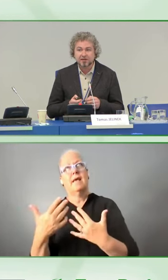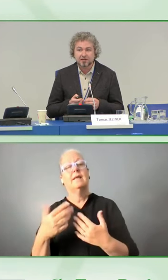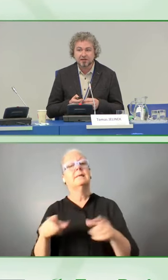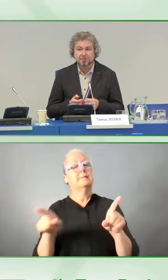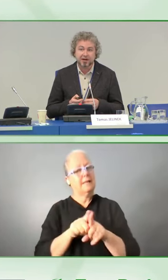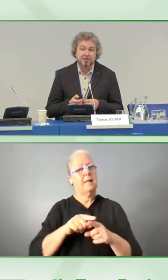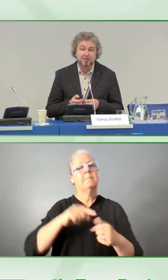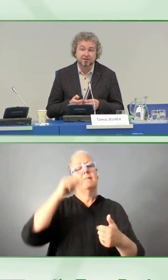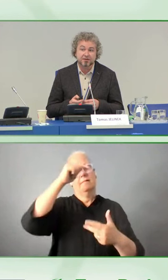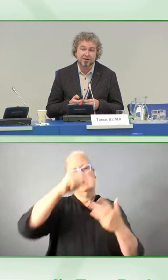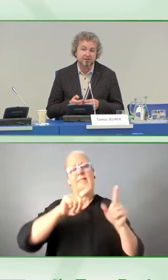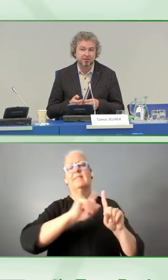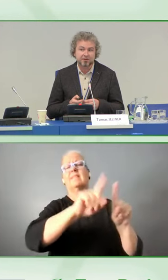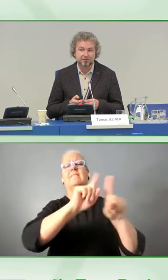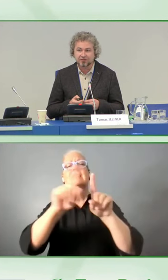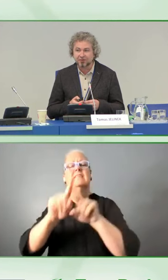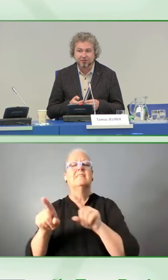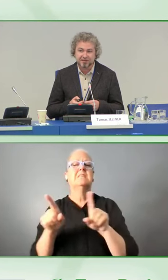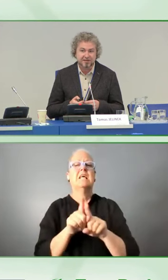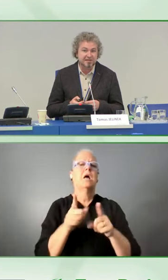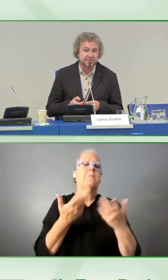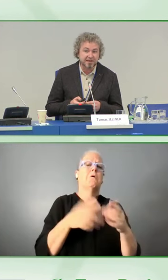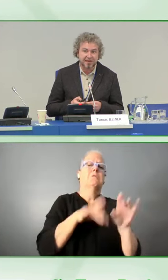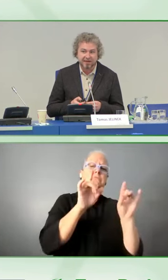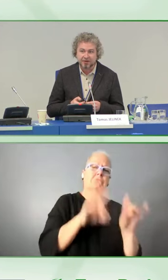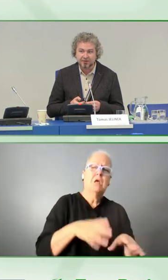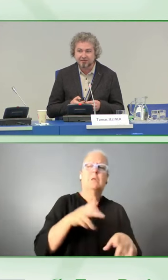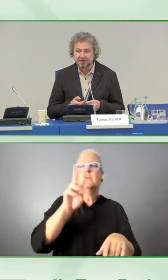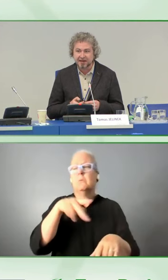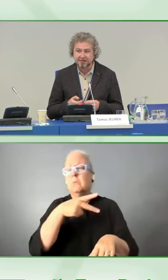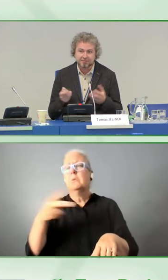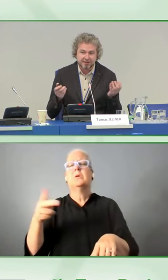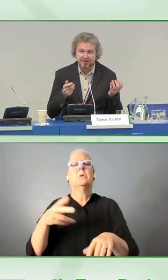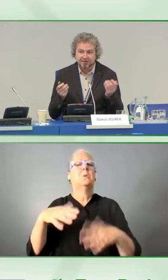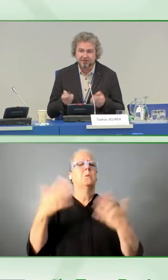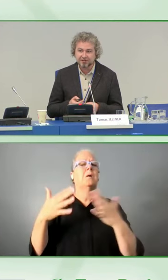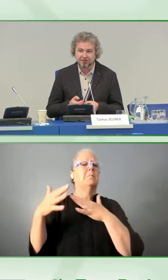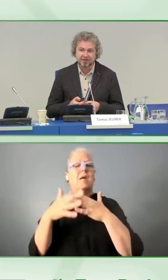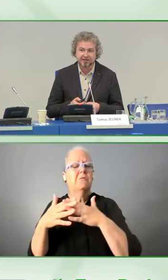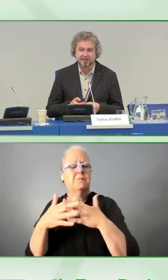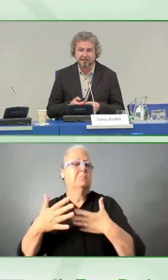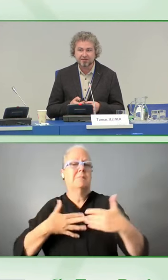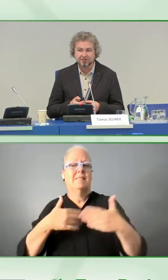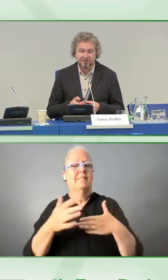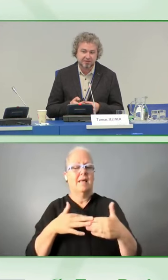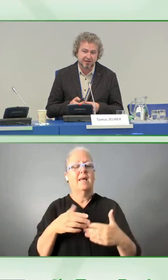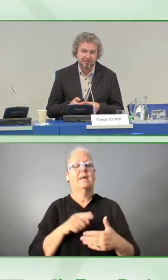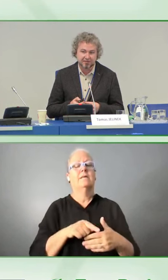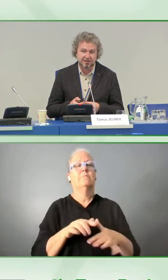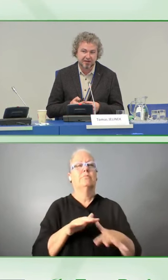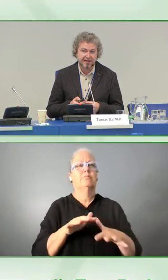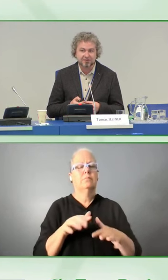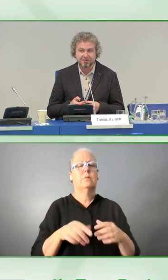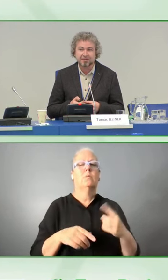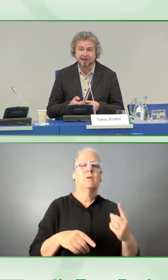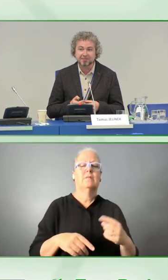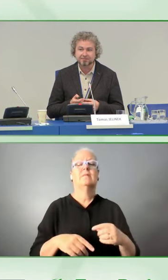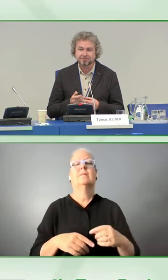It's also nice as a privacy feature so your phone doesn't speak aloud every time where you are handling with the